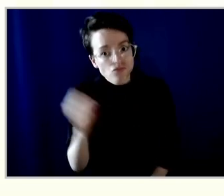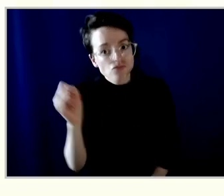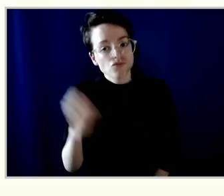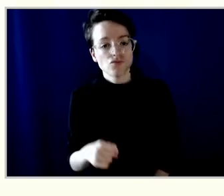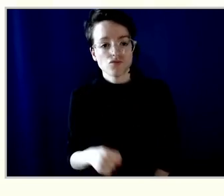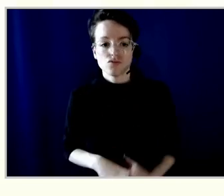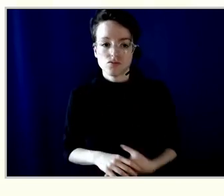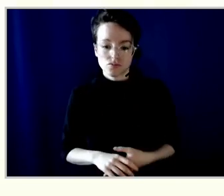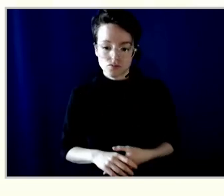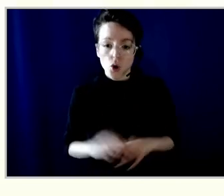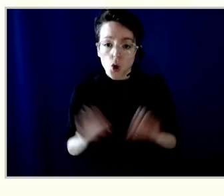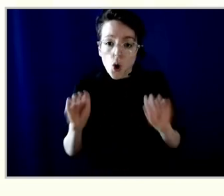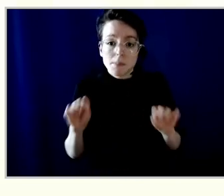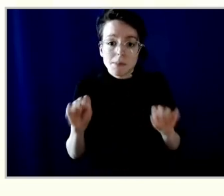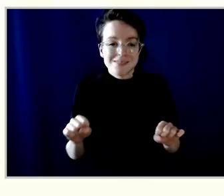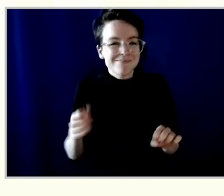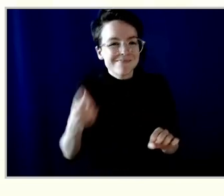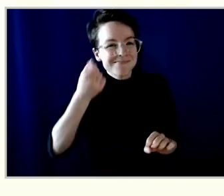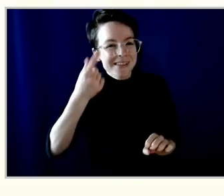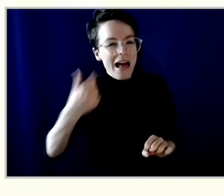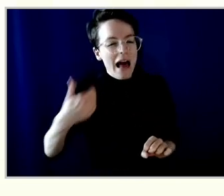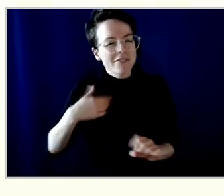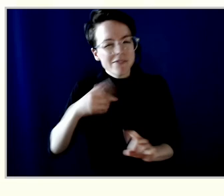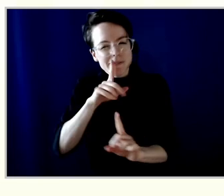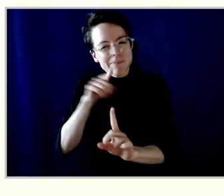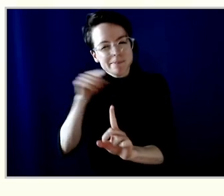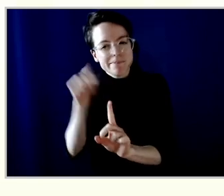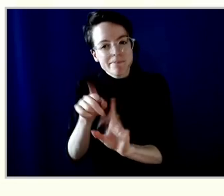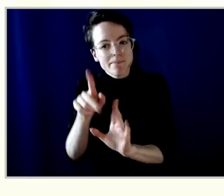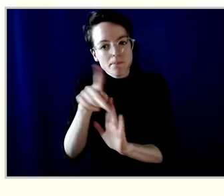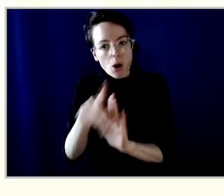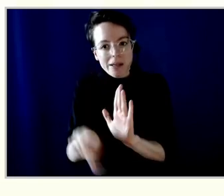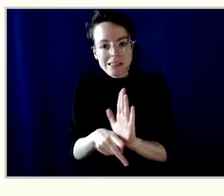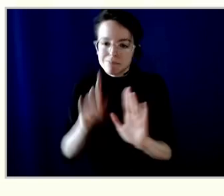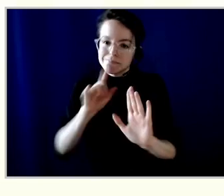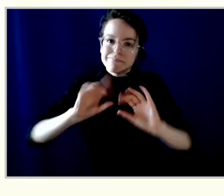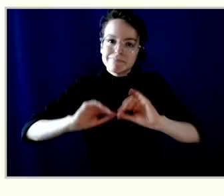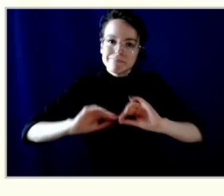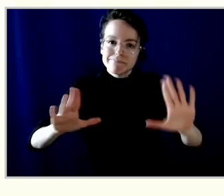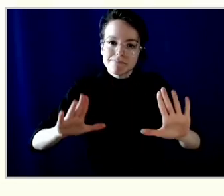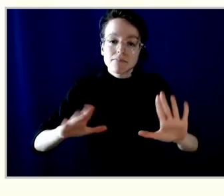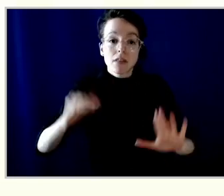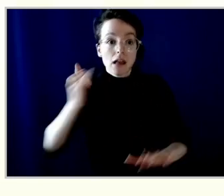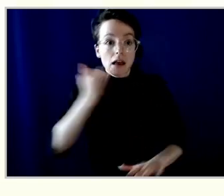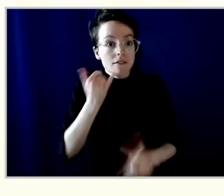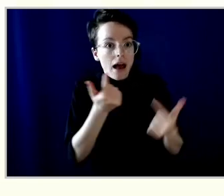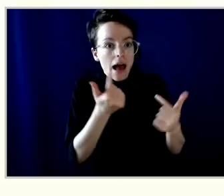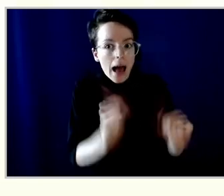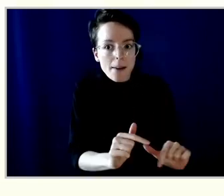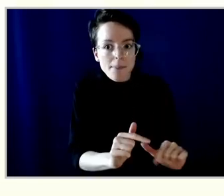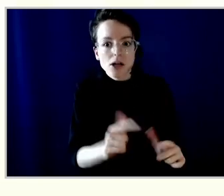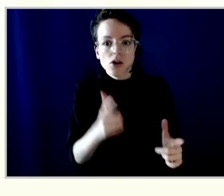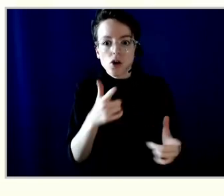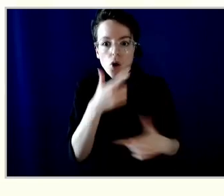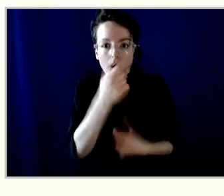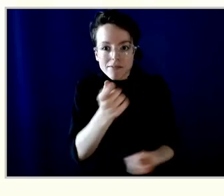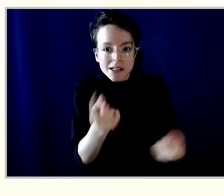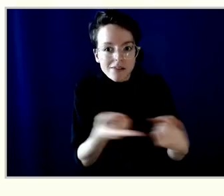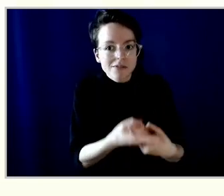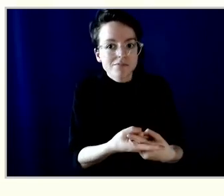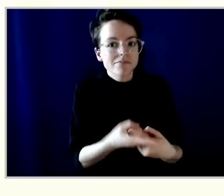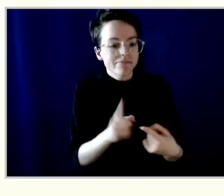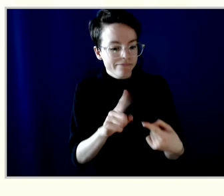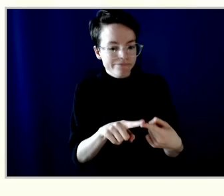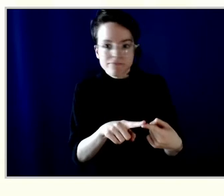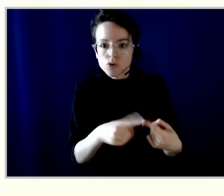policies that specifically spell out how we deal with conflicts of interest. We have a governance